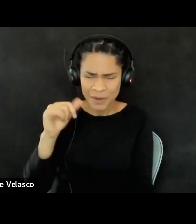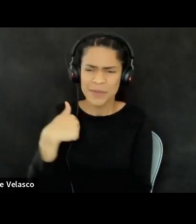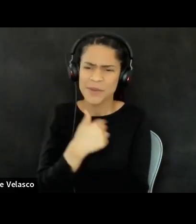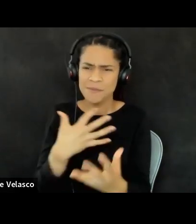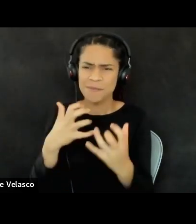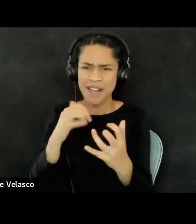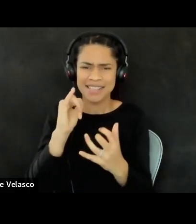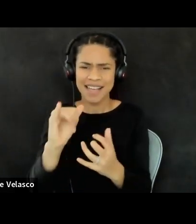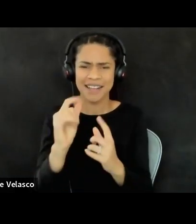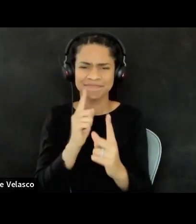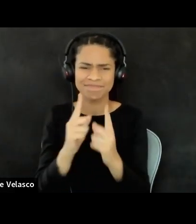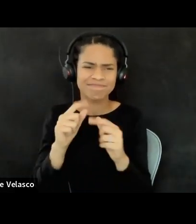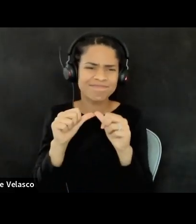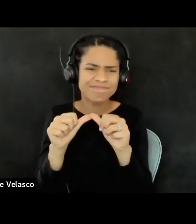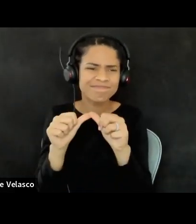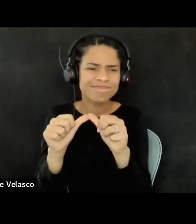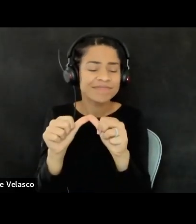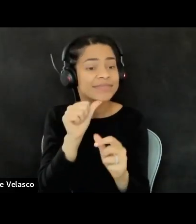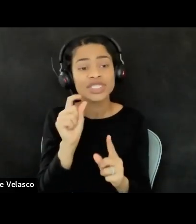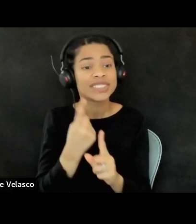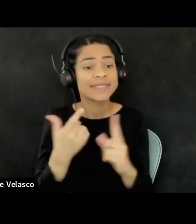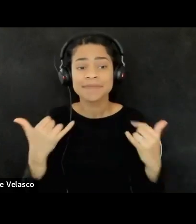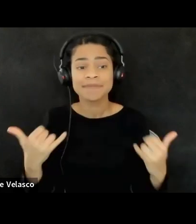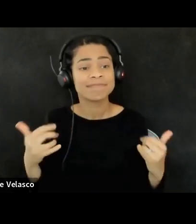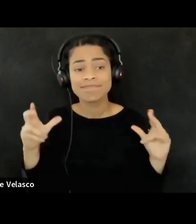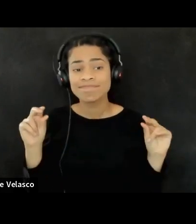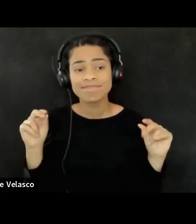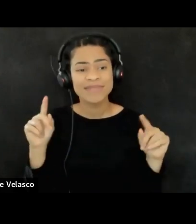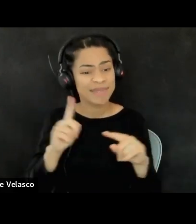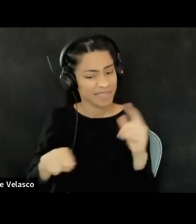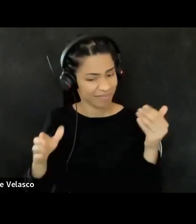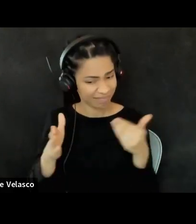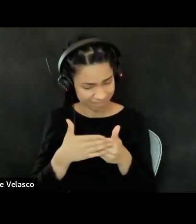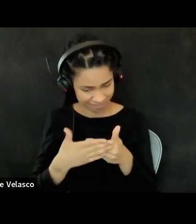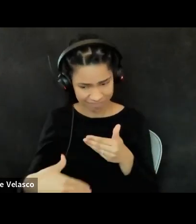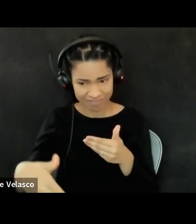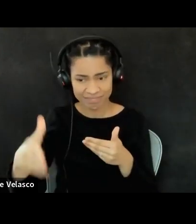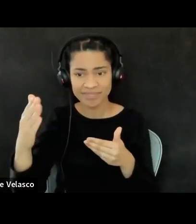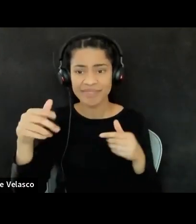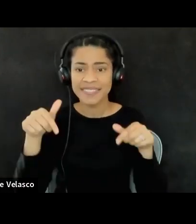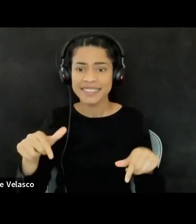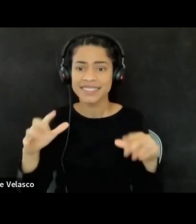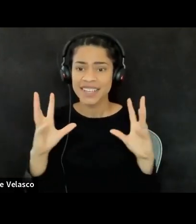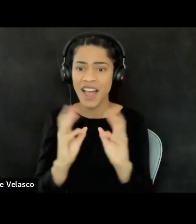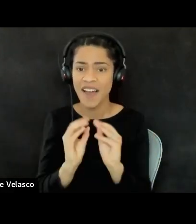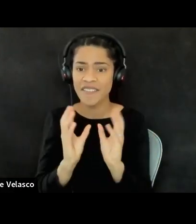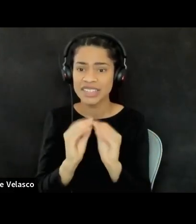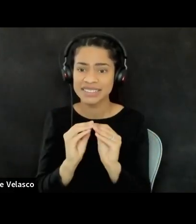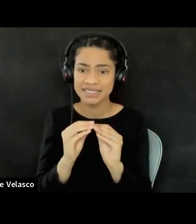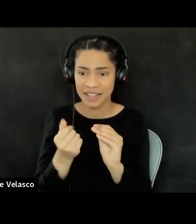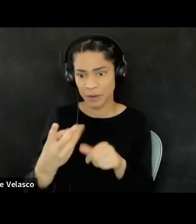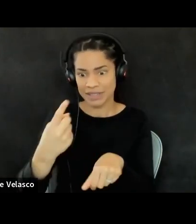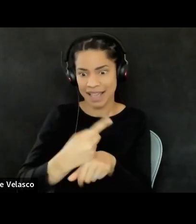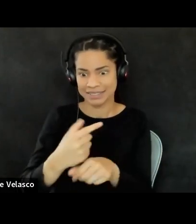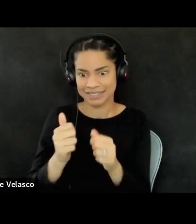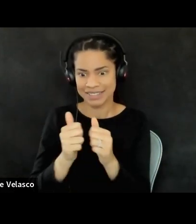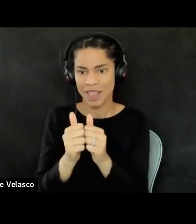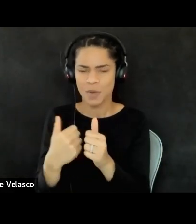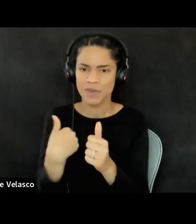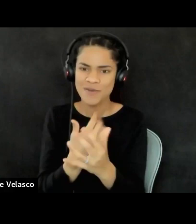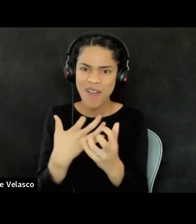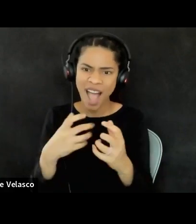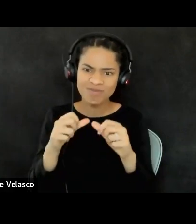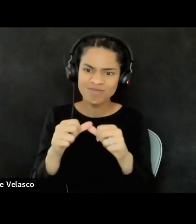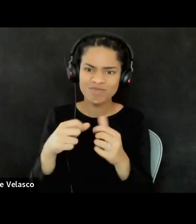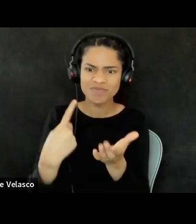going, um, not just today, um, but throughout the conference over these next few days together. Um, so